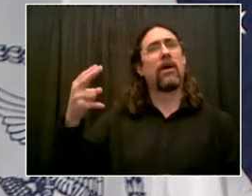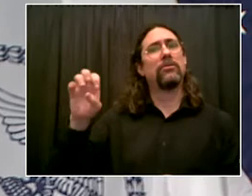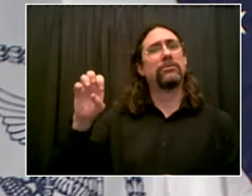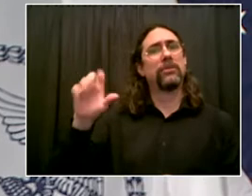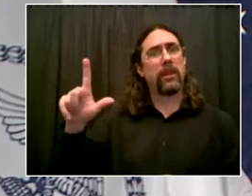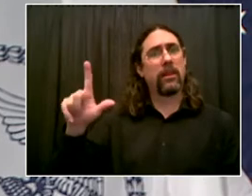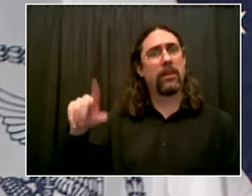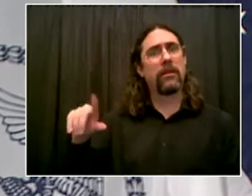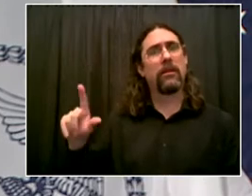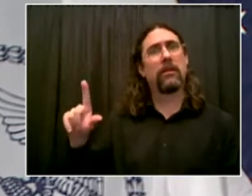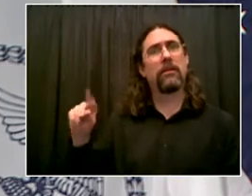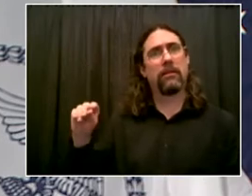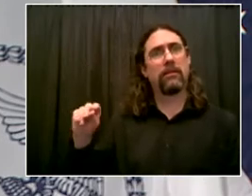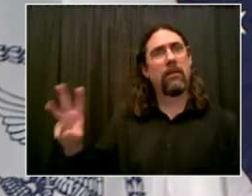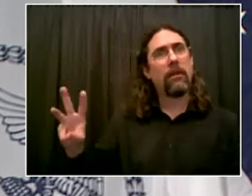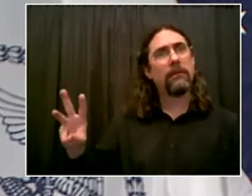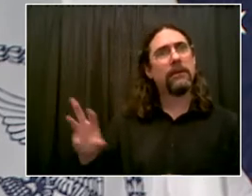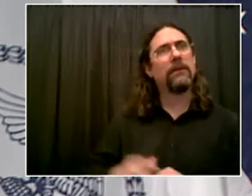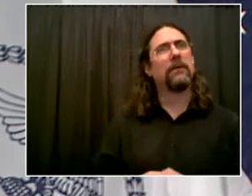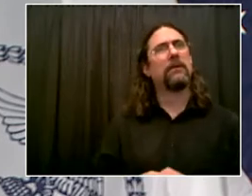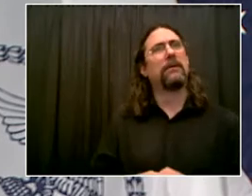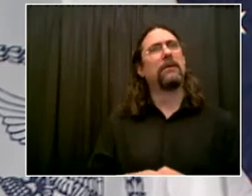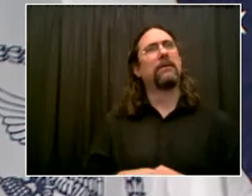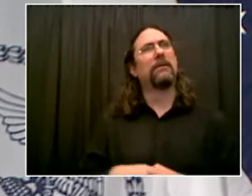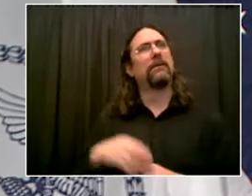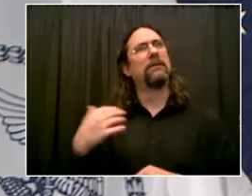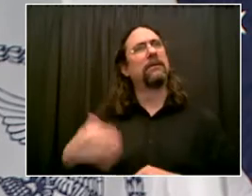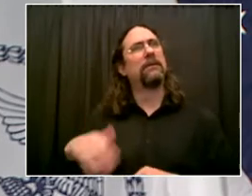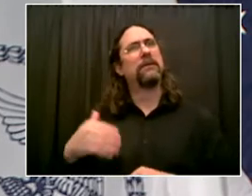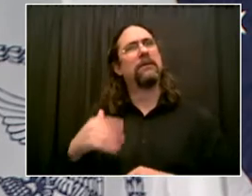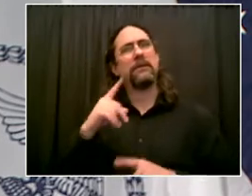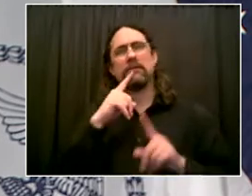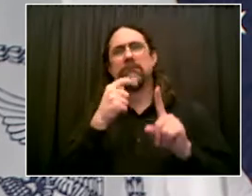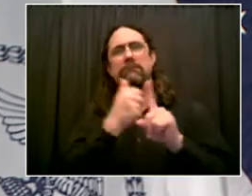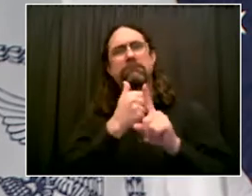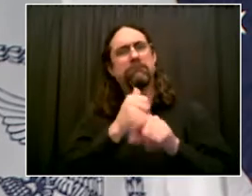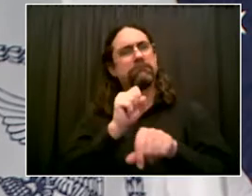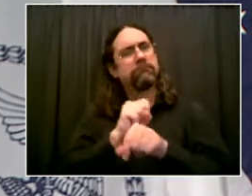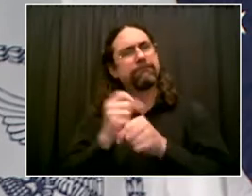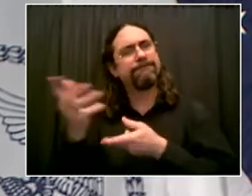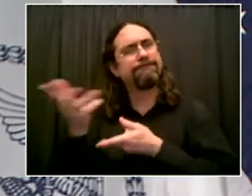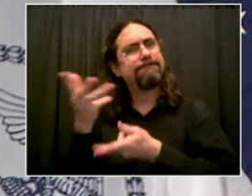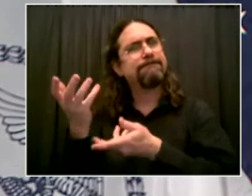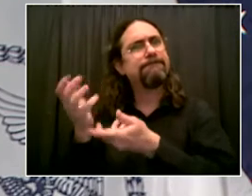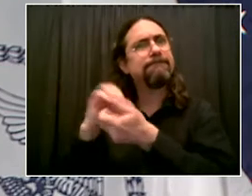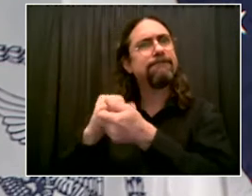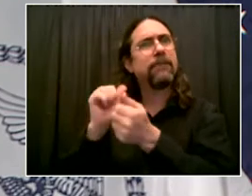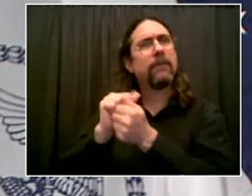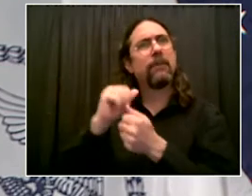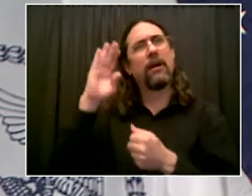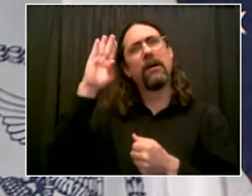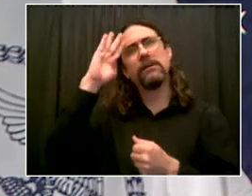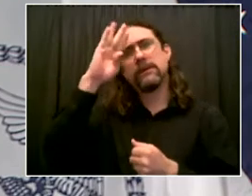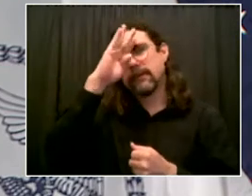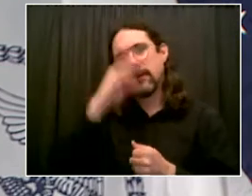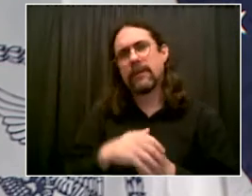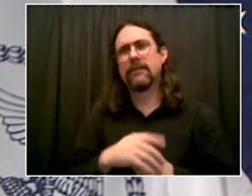institutions, our companies, our hospitals, all these great partners brought together in our hour of need to create